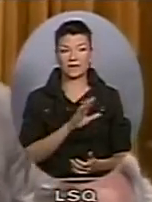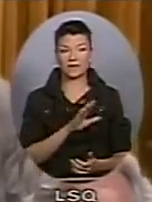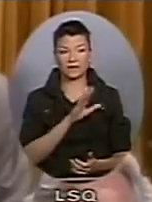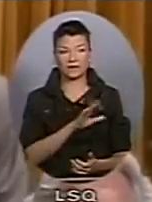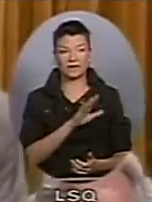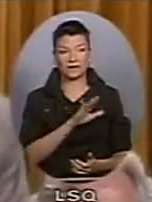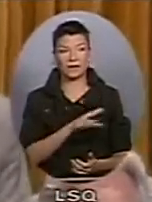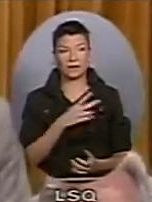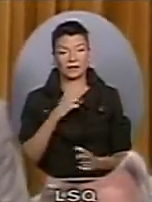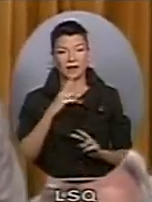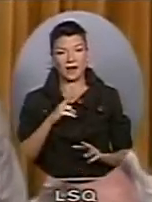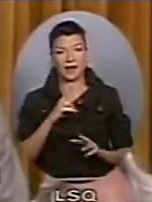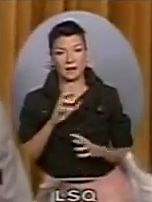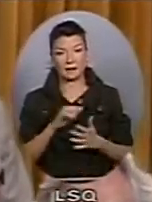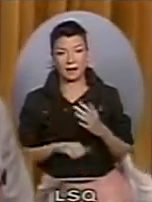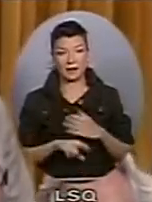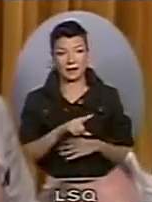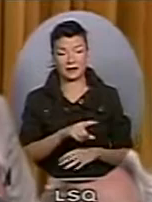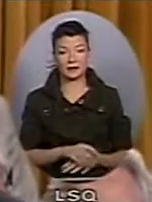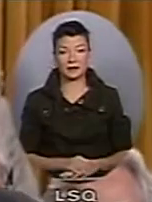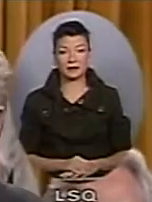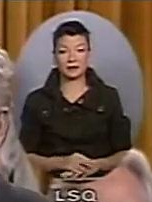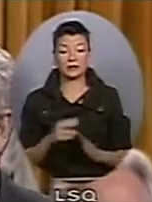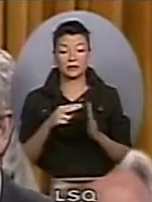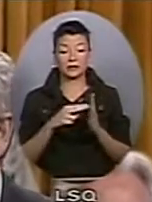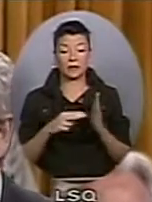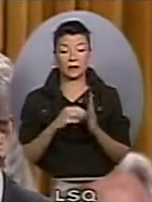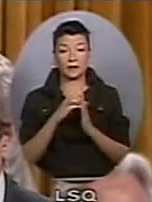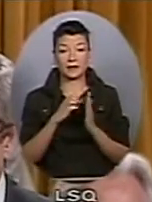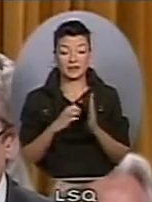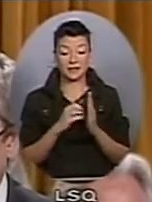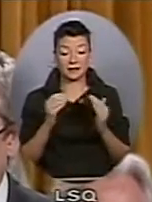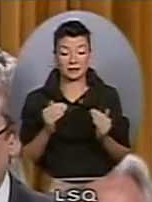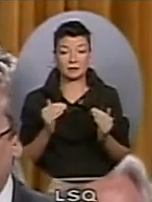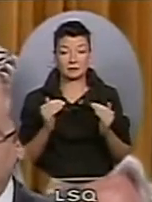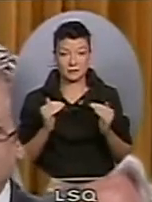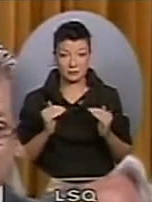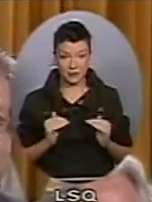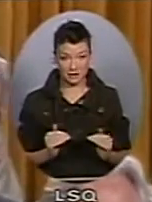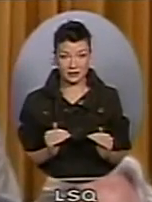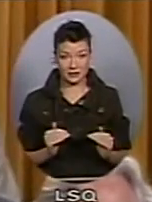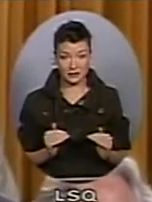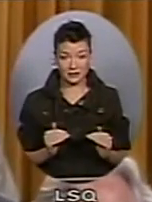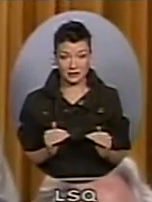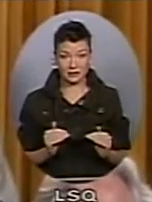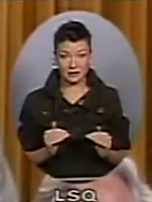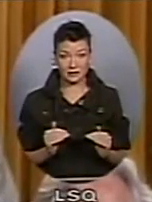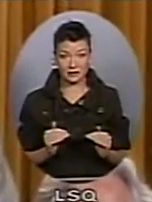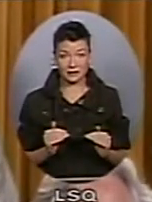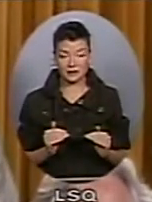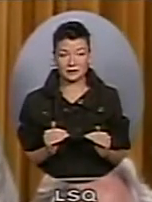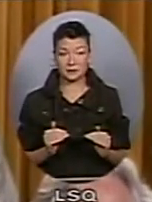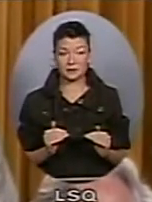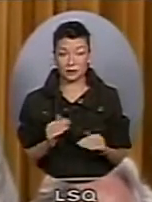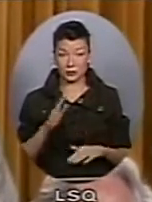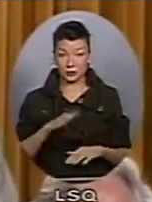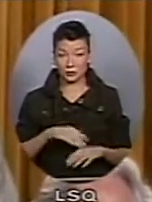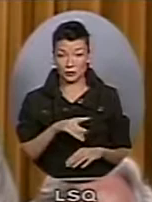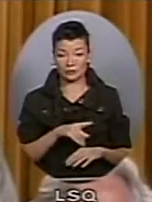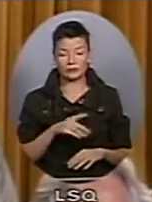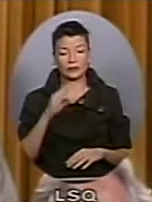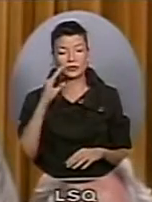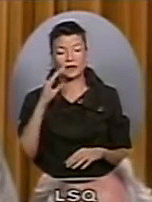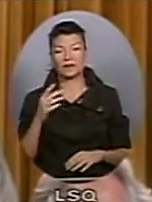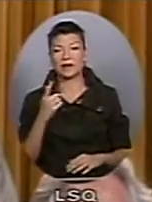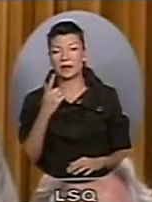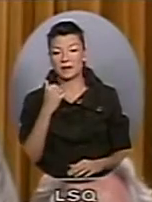ethical bar, the Liberal leader spent the weekend defending the abuse of public trust in the Senate. He mollycoddled Matt Carb, and then